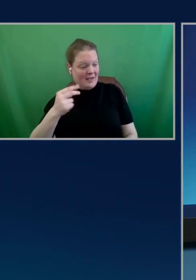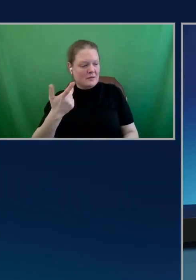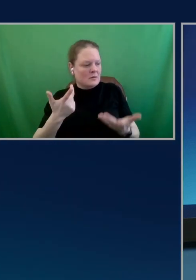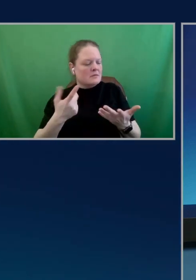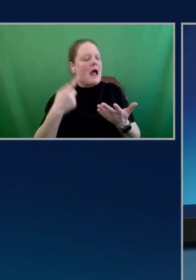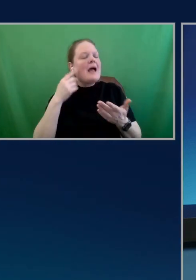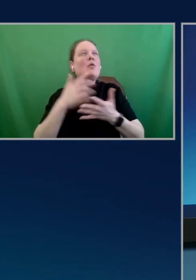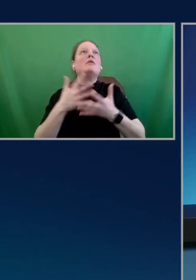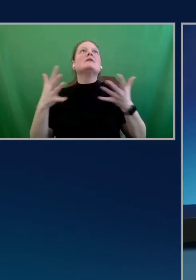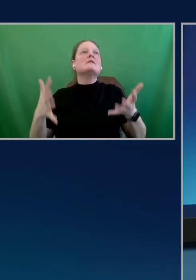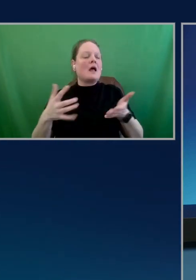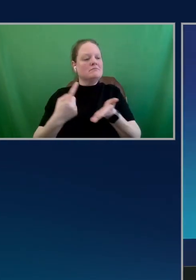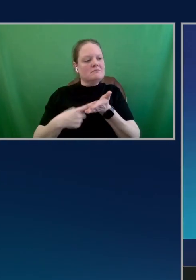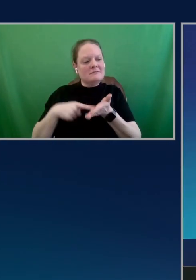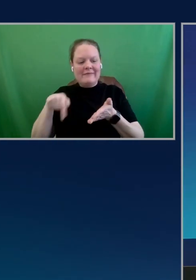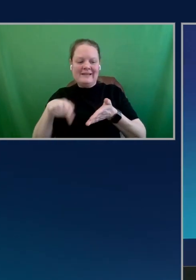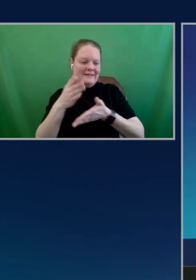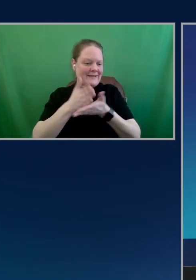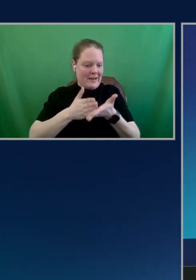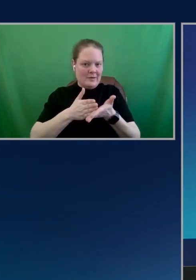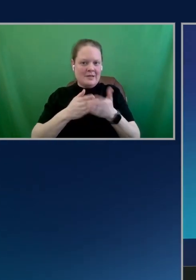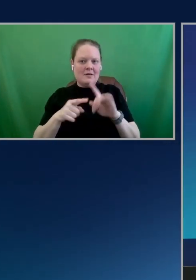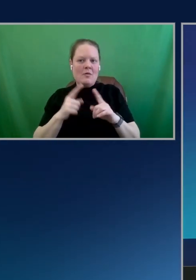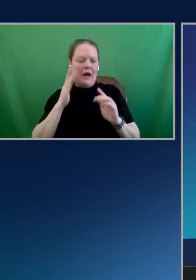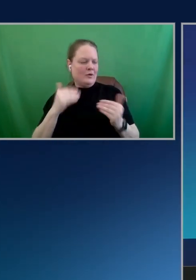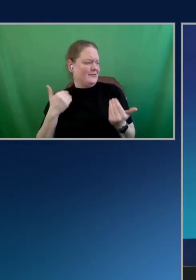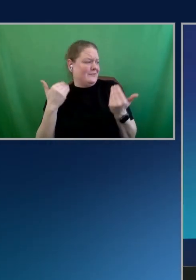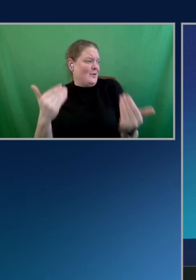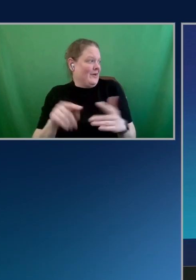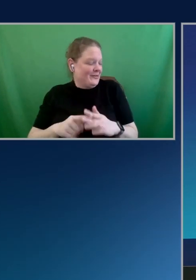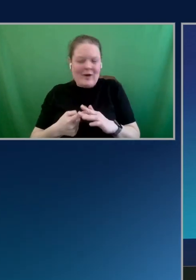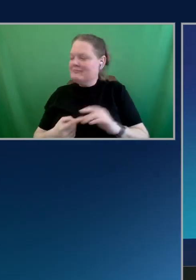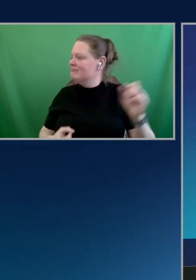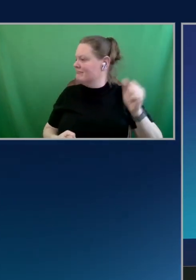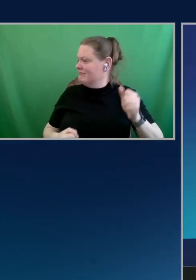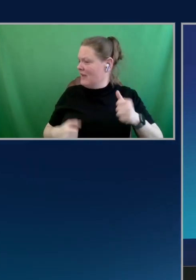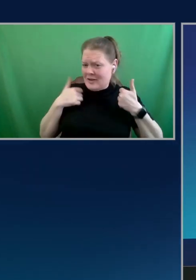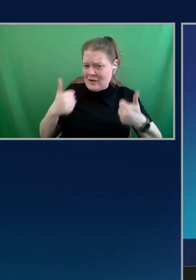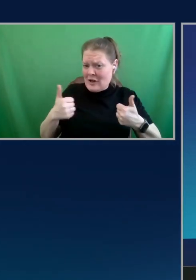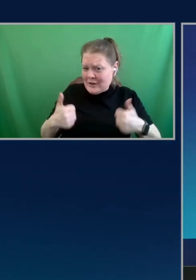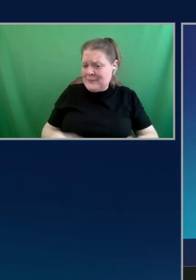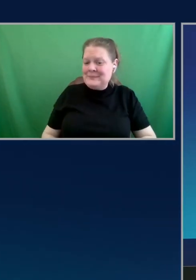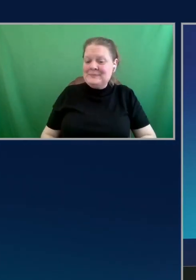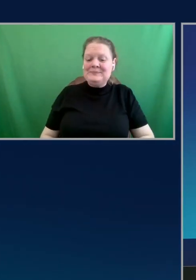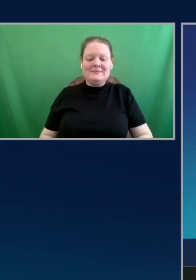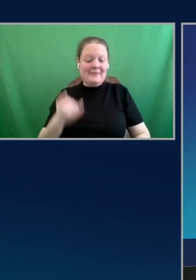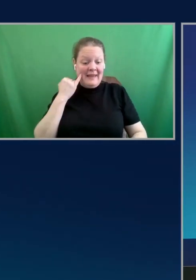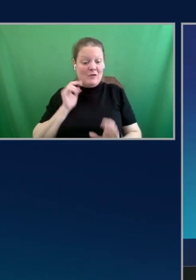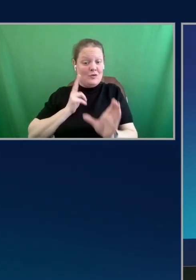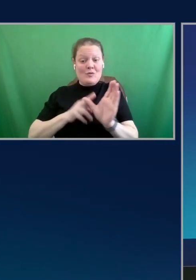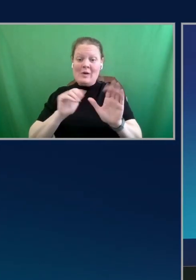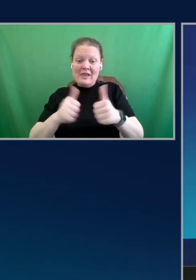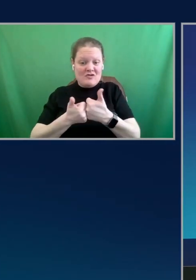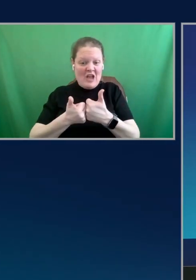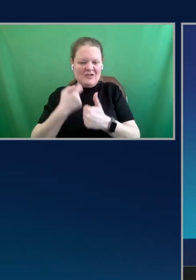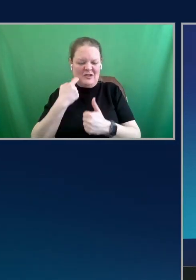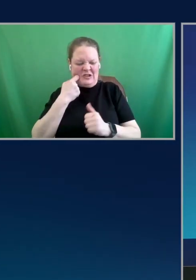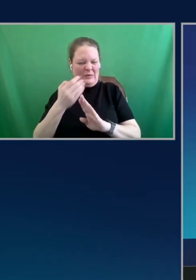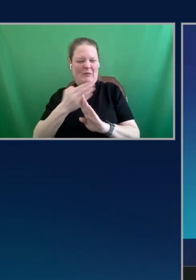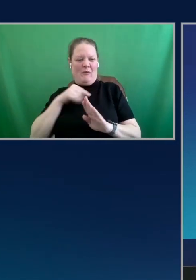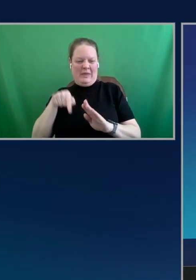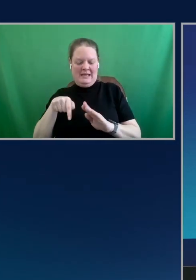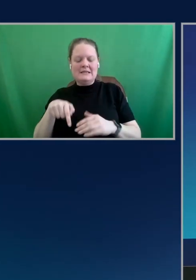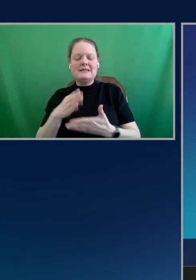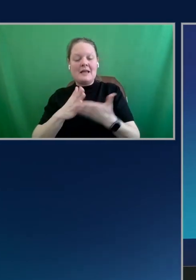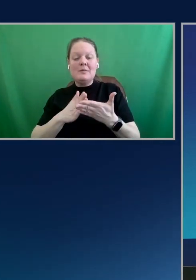through in this segment. why don't we just go ahead and get started? Yeah, sounds good. So, if you joined the challenge just before this, we started playing with